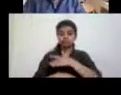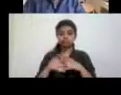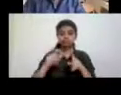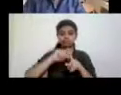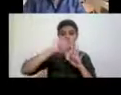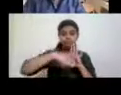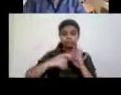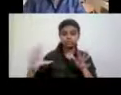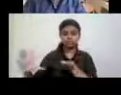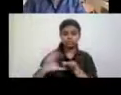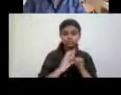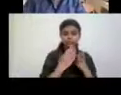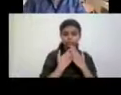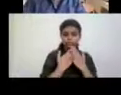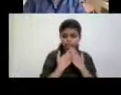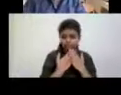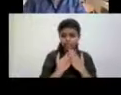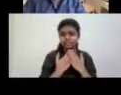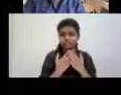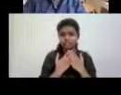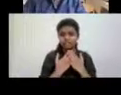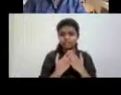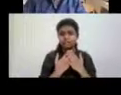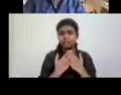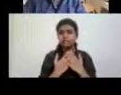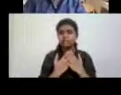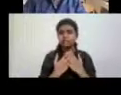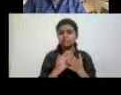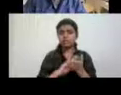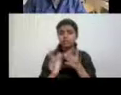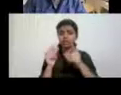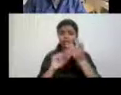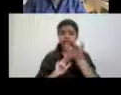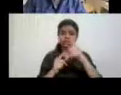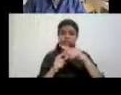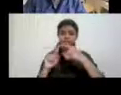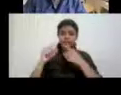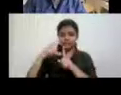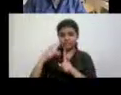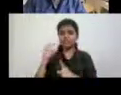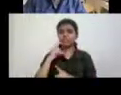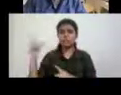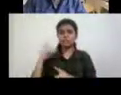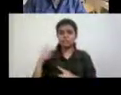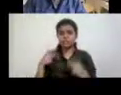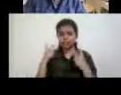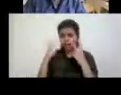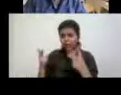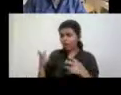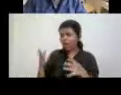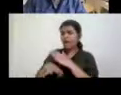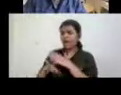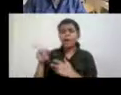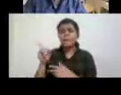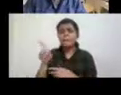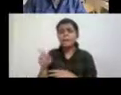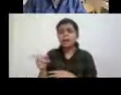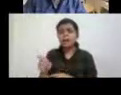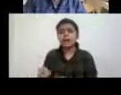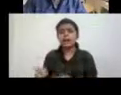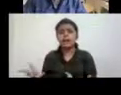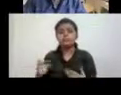College, and I, I came across this disability studies project of Hunter College, and I thought, wow, there's something going on there. So I